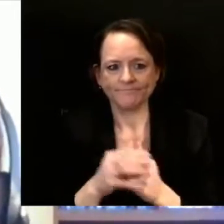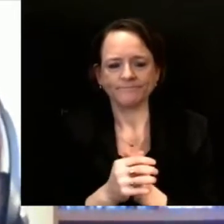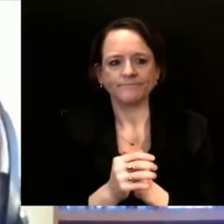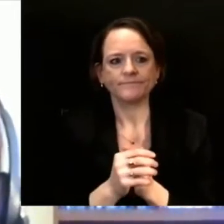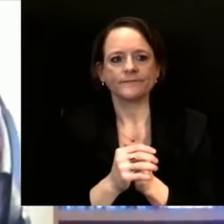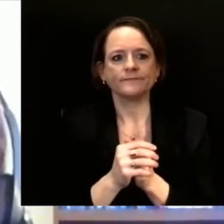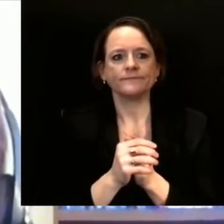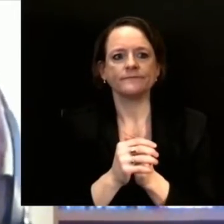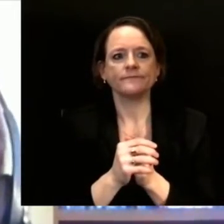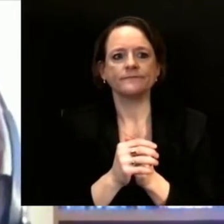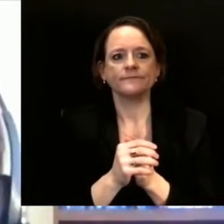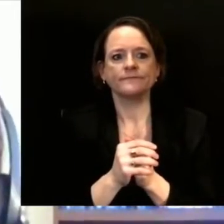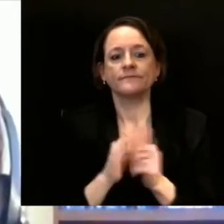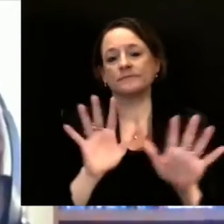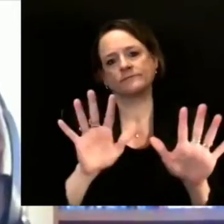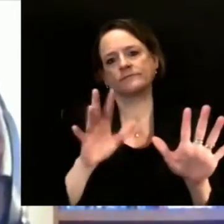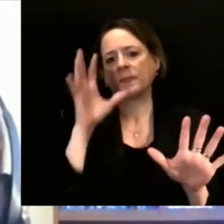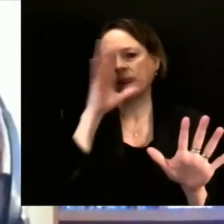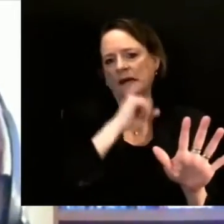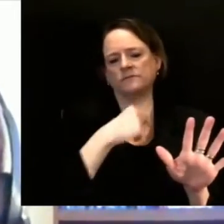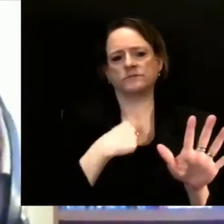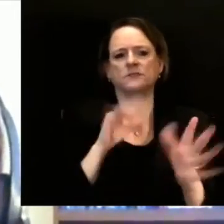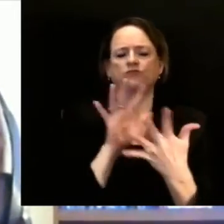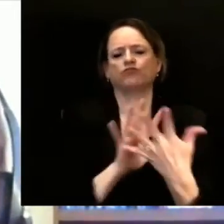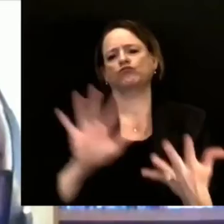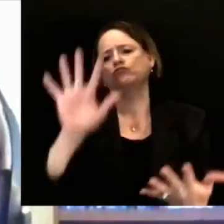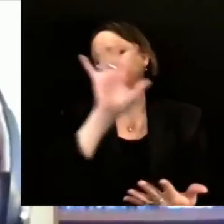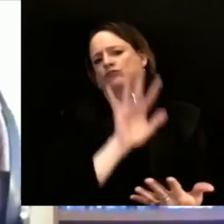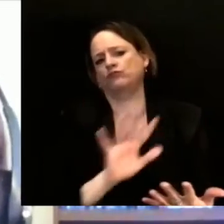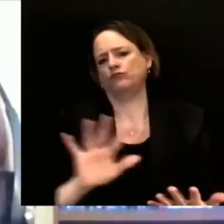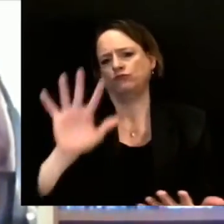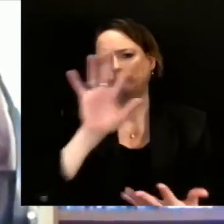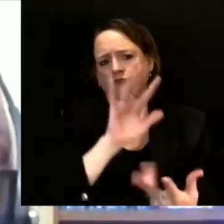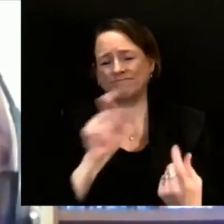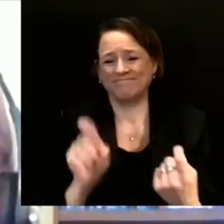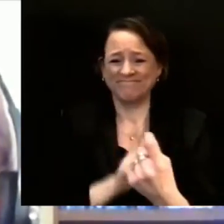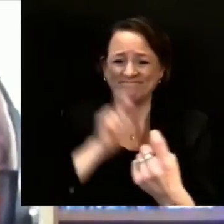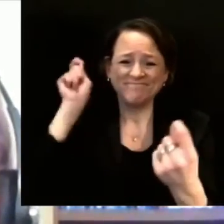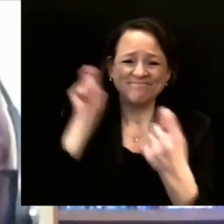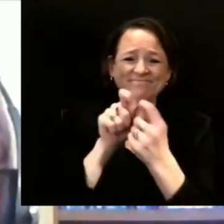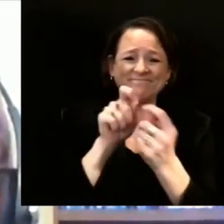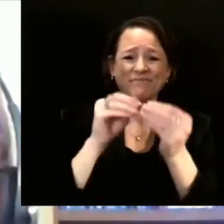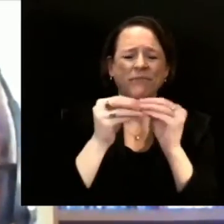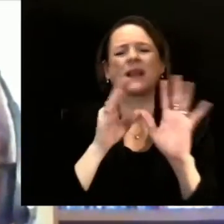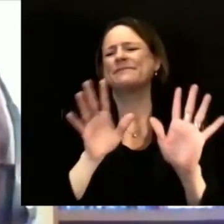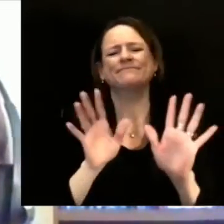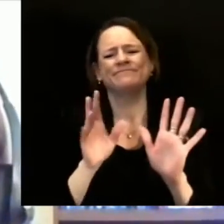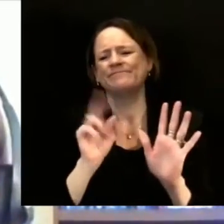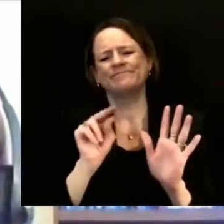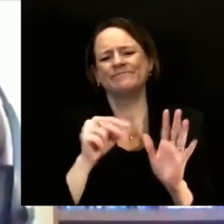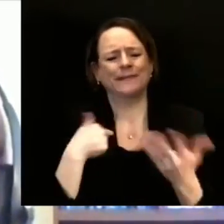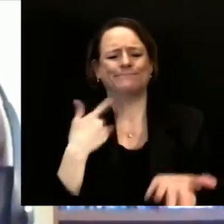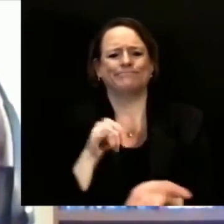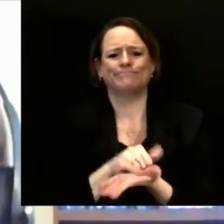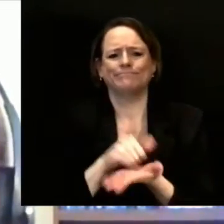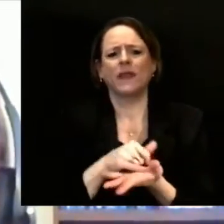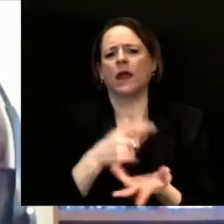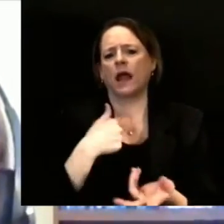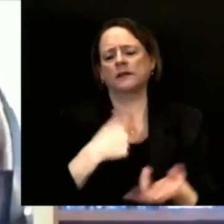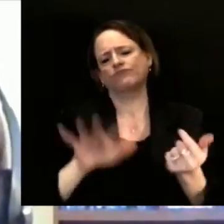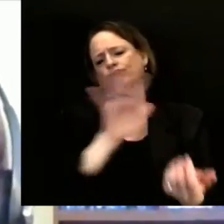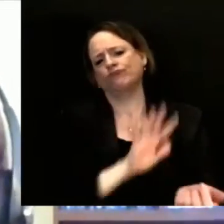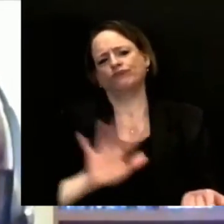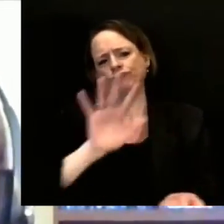to age 65 plus, we were over 250,000 people who had received their first